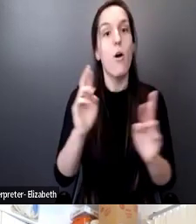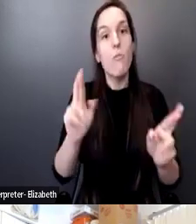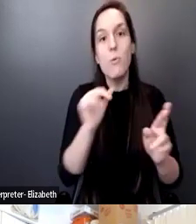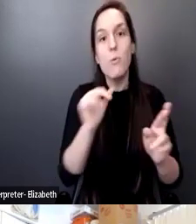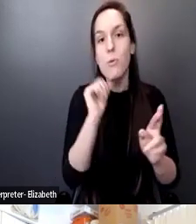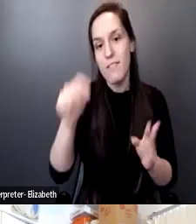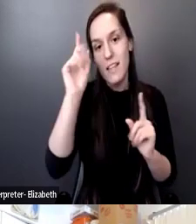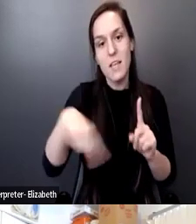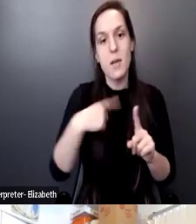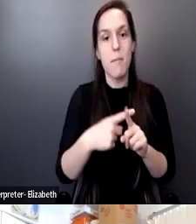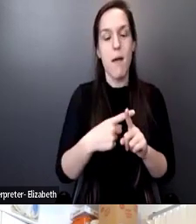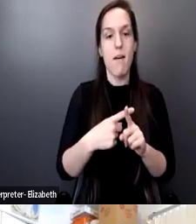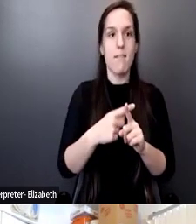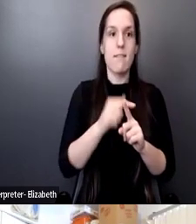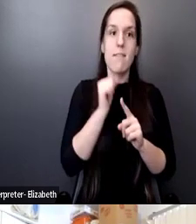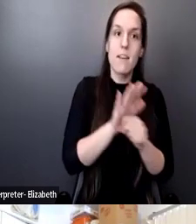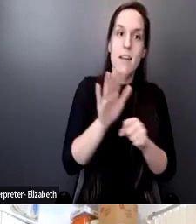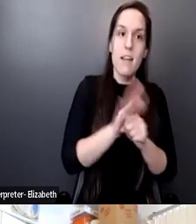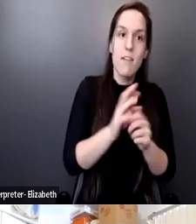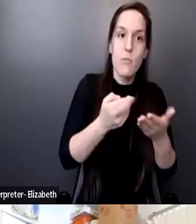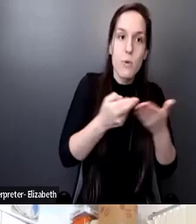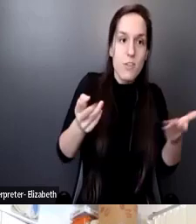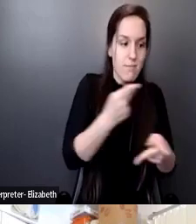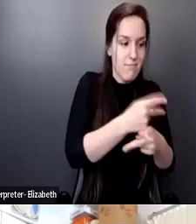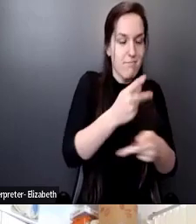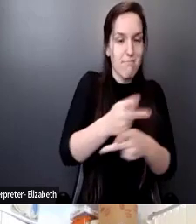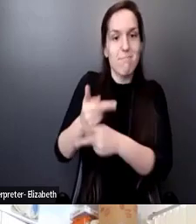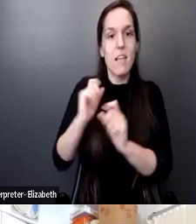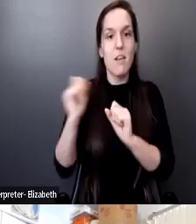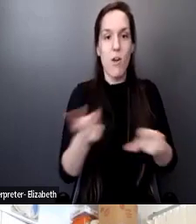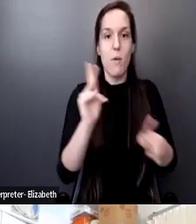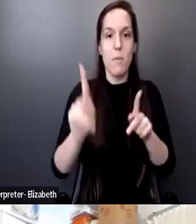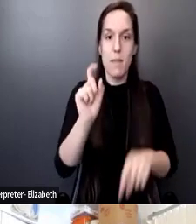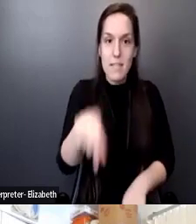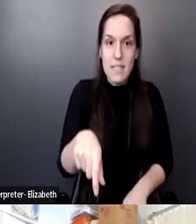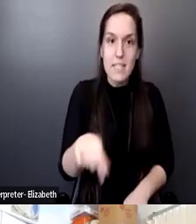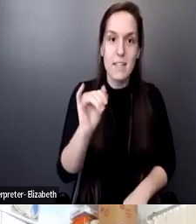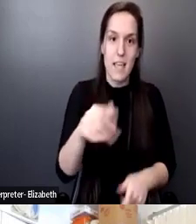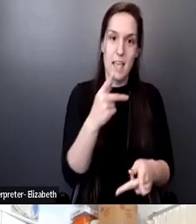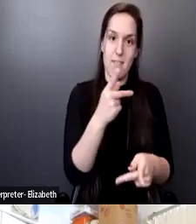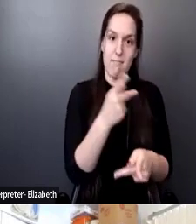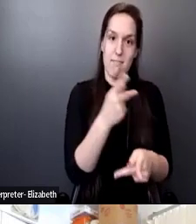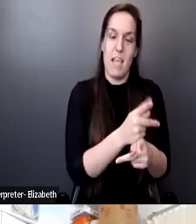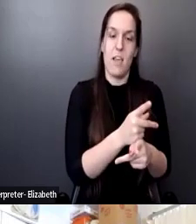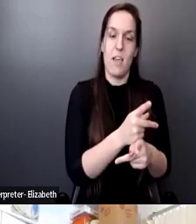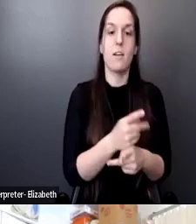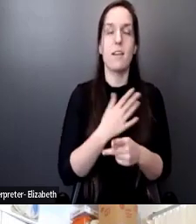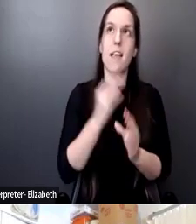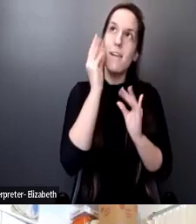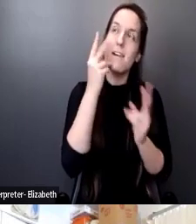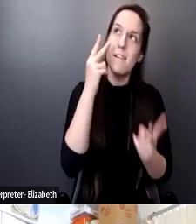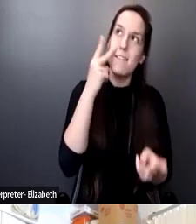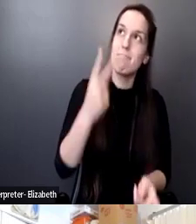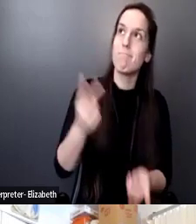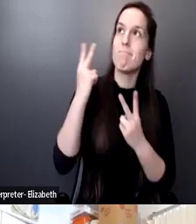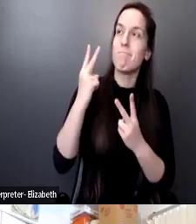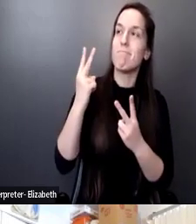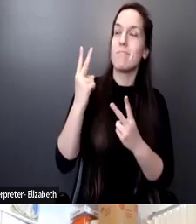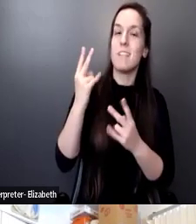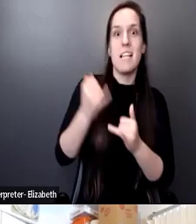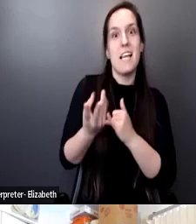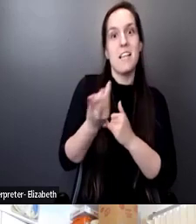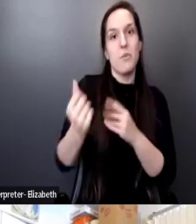about not having enough resources to care for everybody that needs it. As I reflect on the last couple of years,